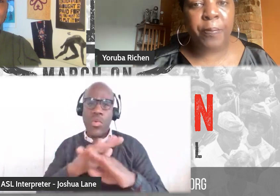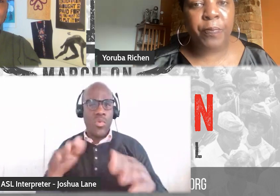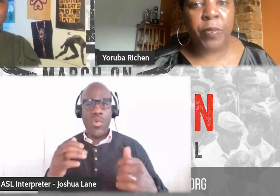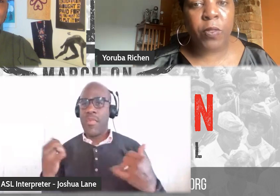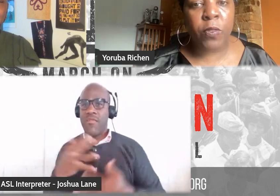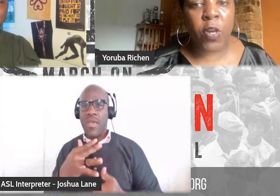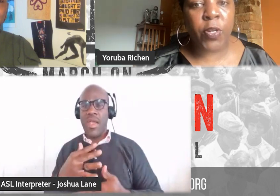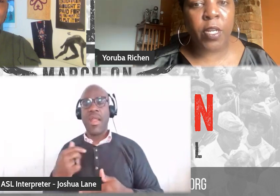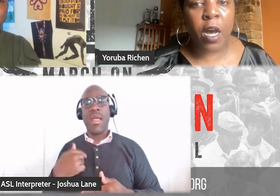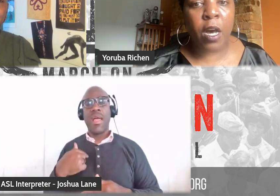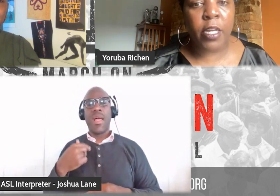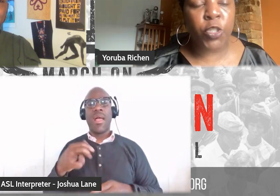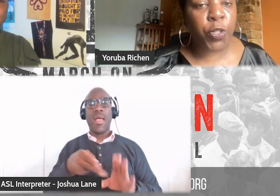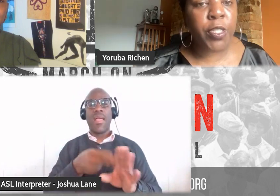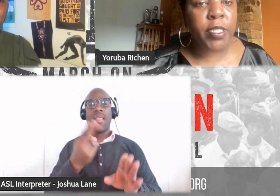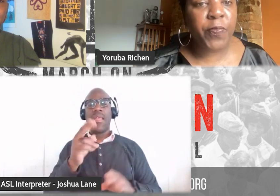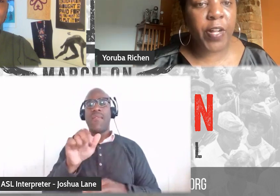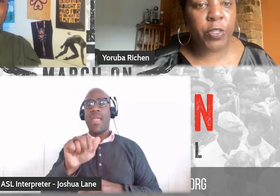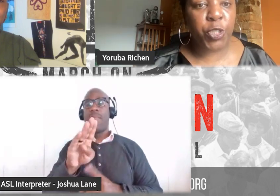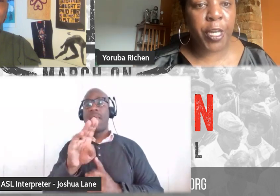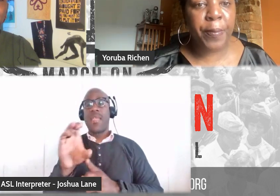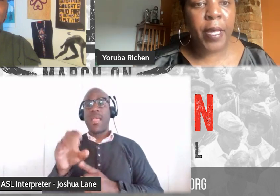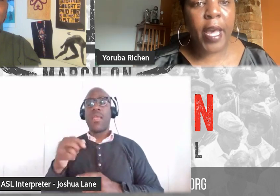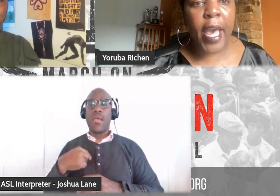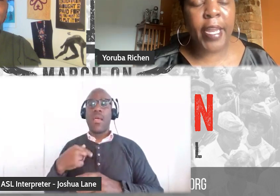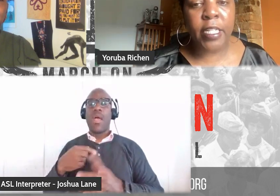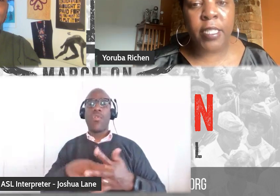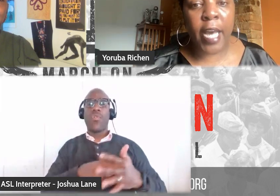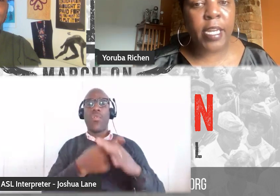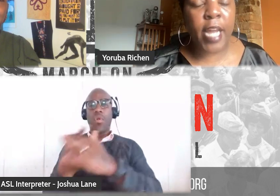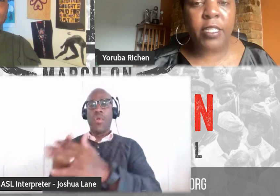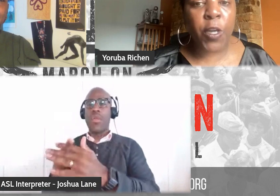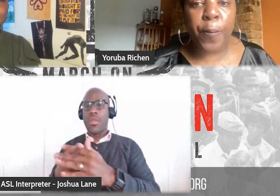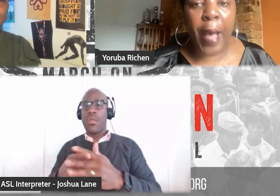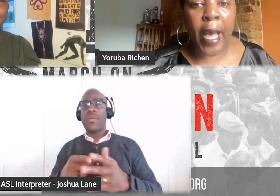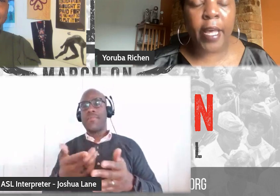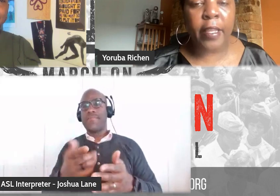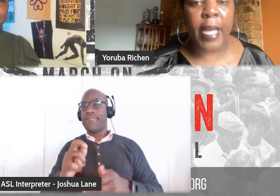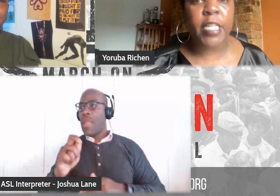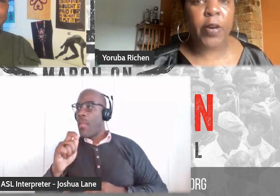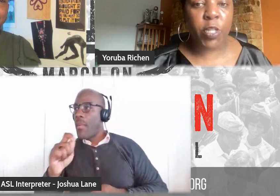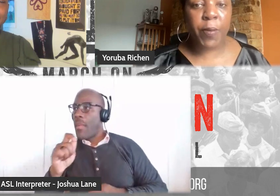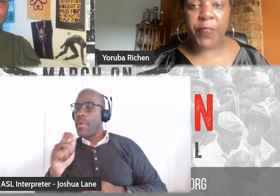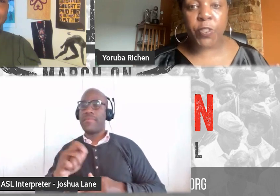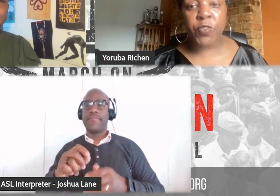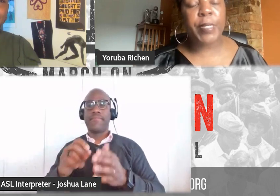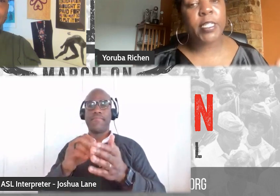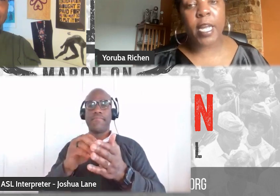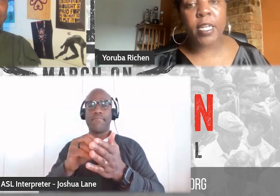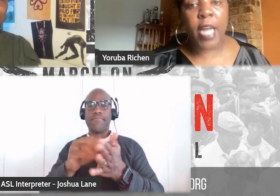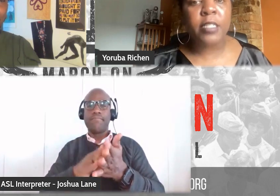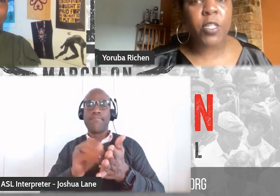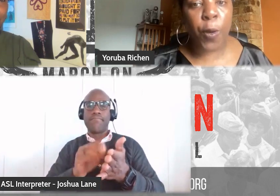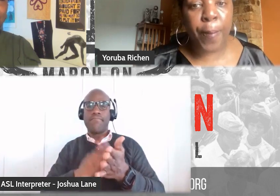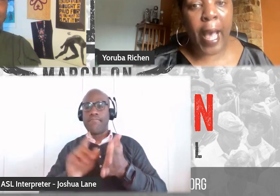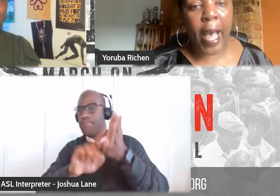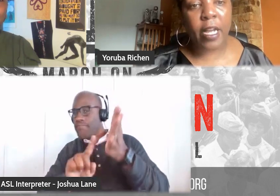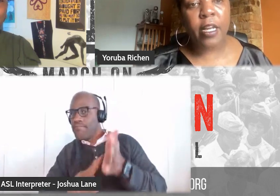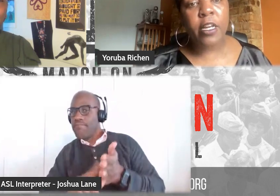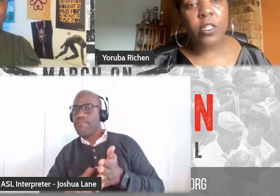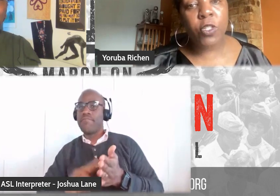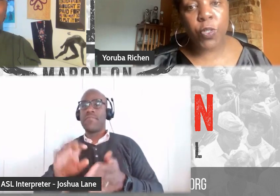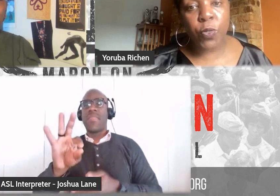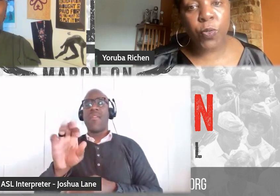started on a journalism fellowship, and I decided not to go back, and that's how I started my first film. And I decided not to go